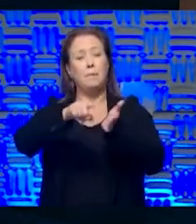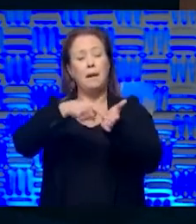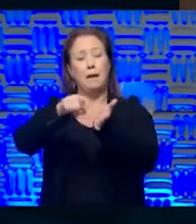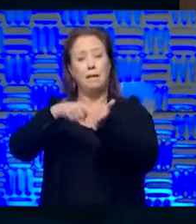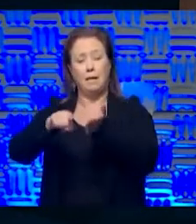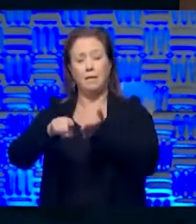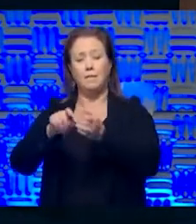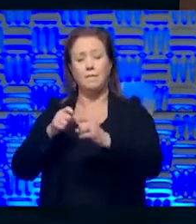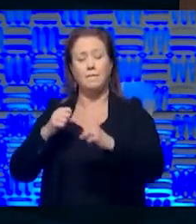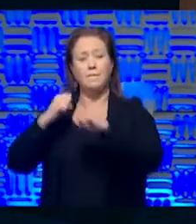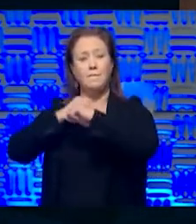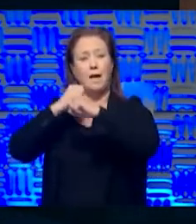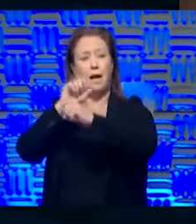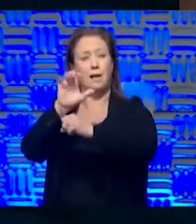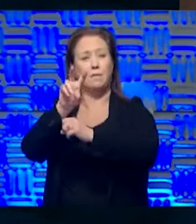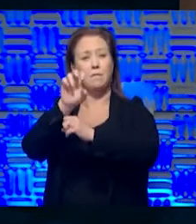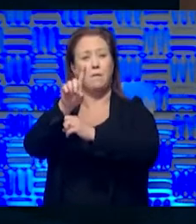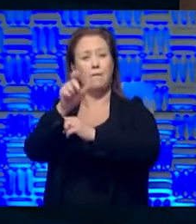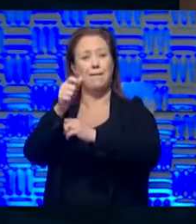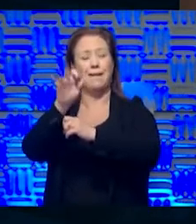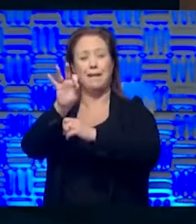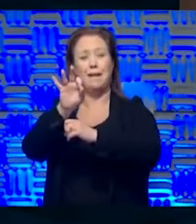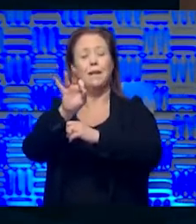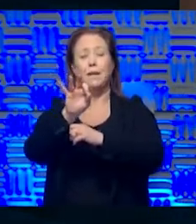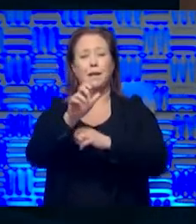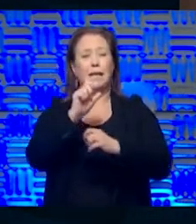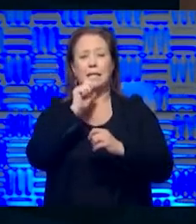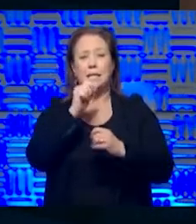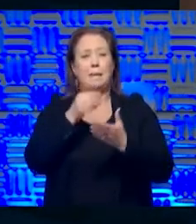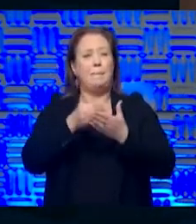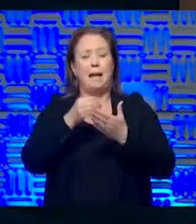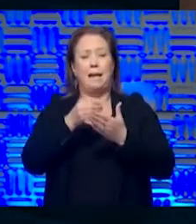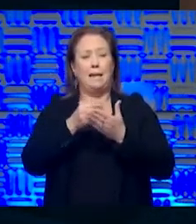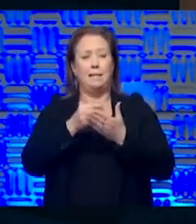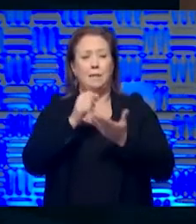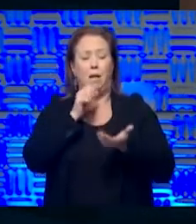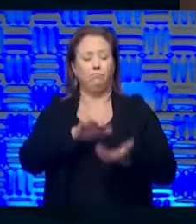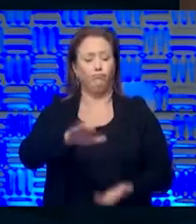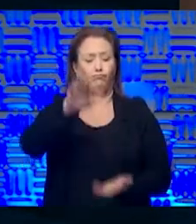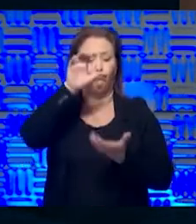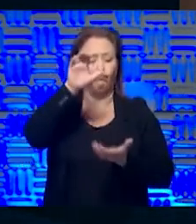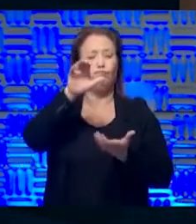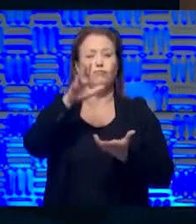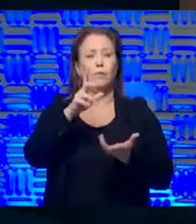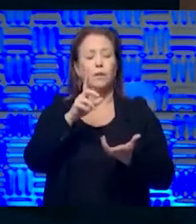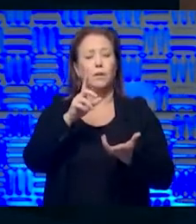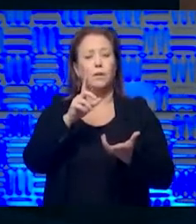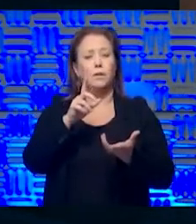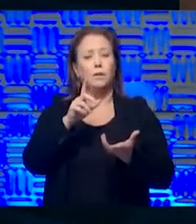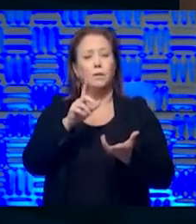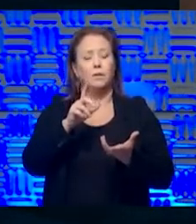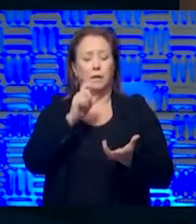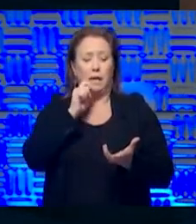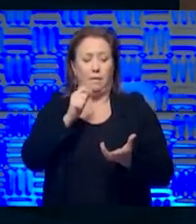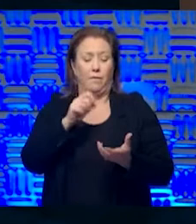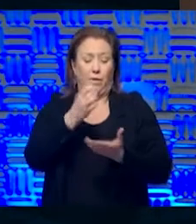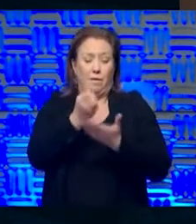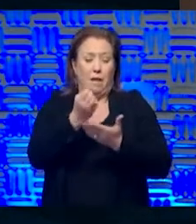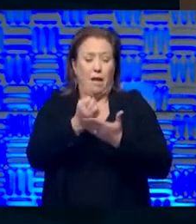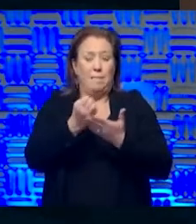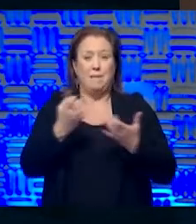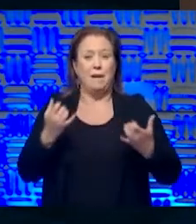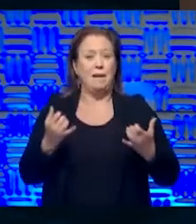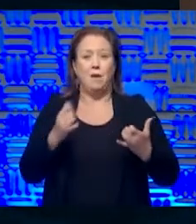consequences, those sort of resources are not unlimited, uh, particularly with an economy that is not generating tax